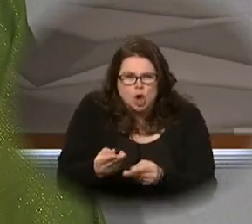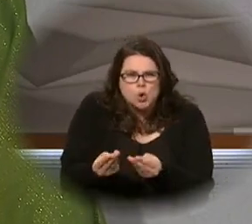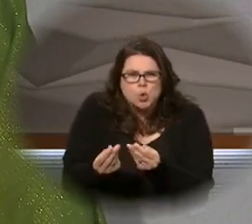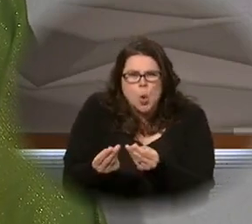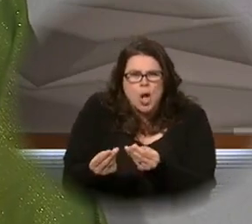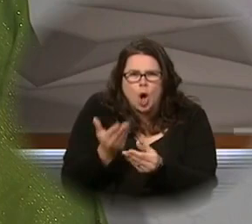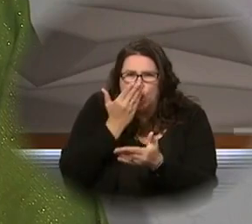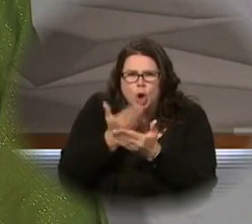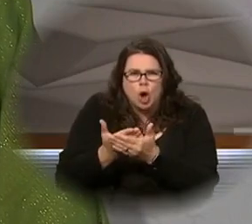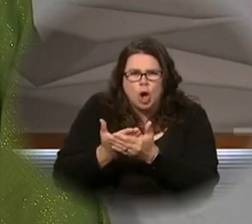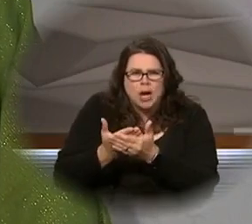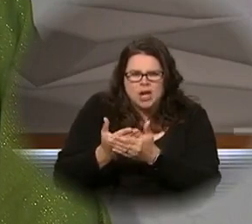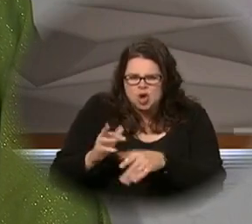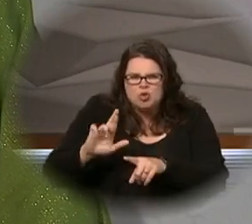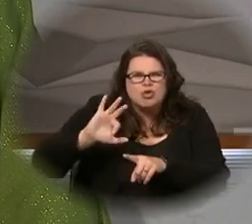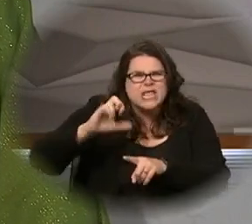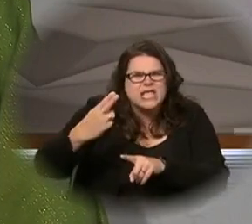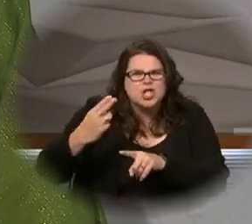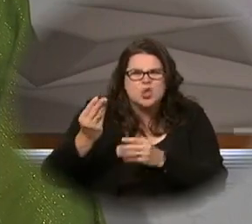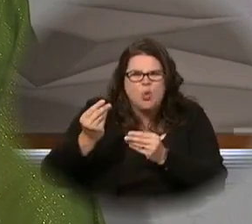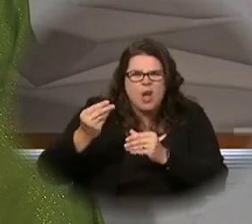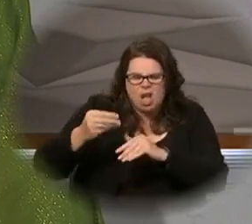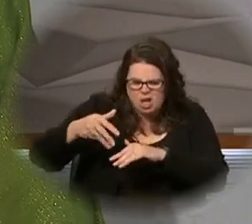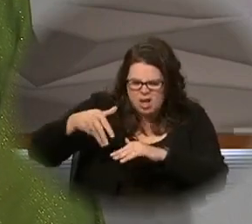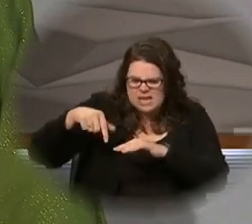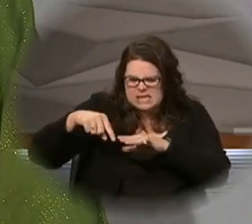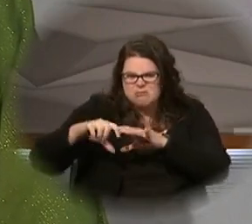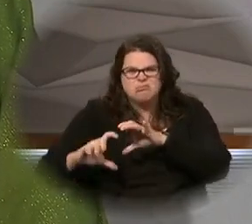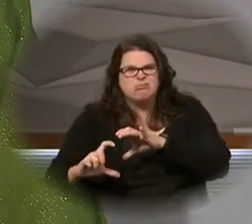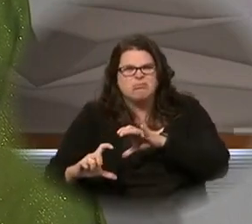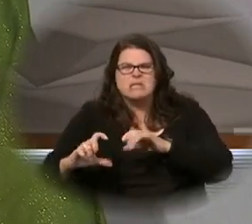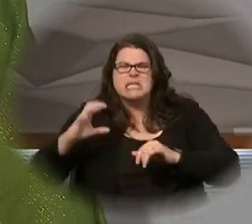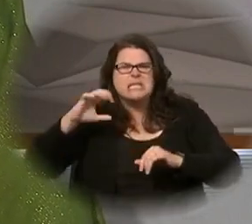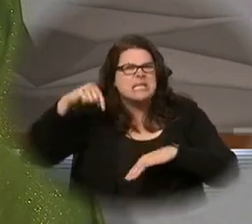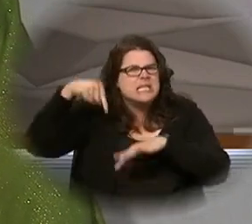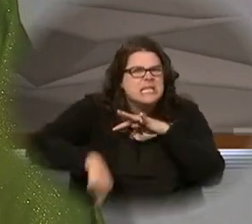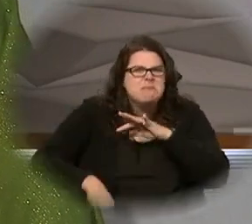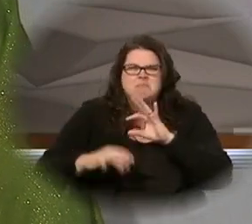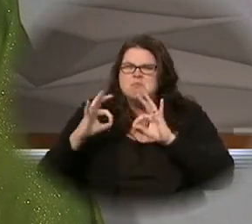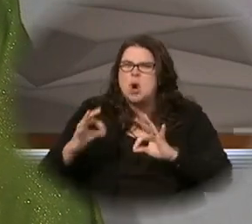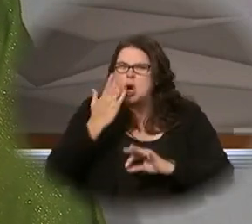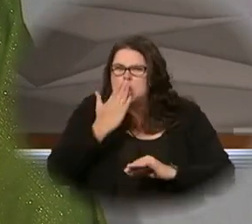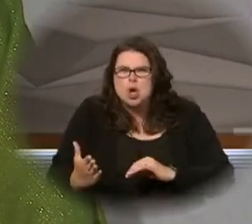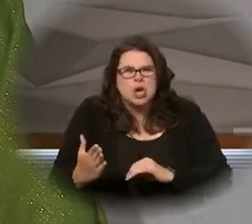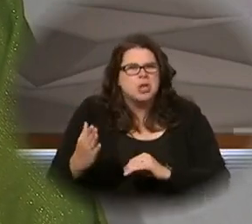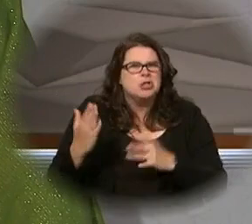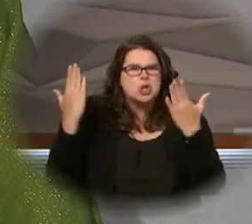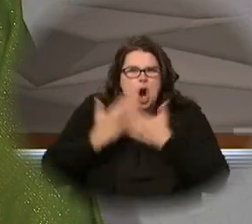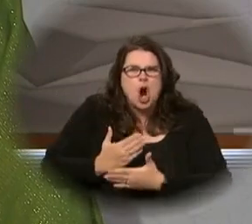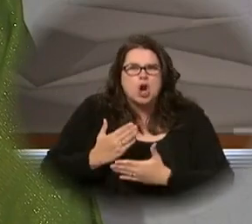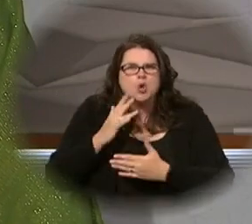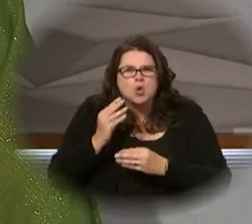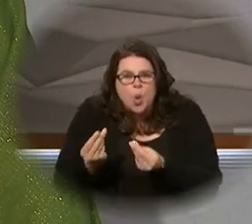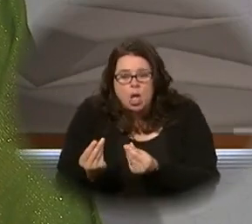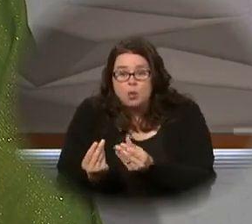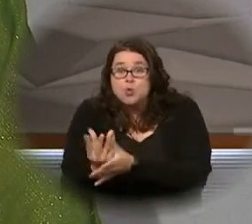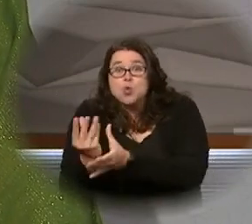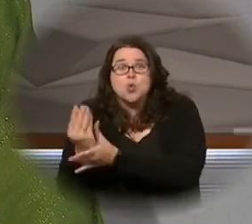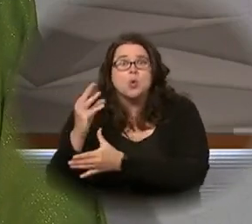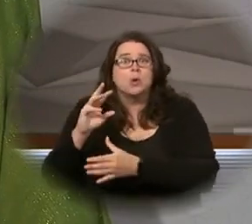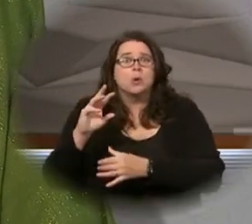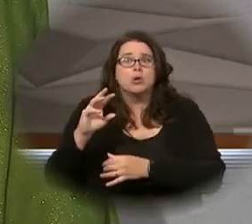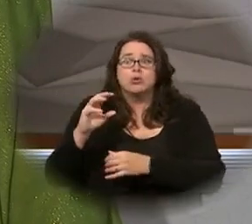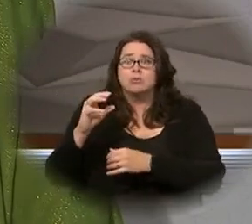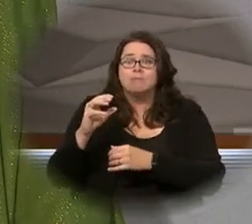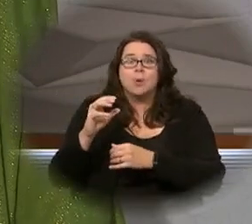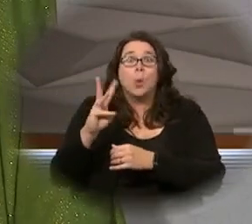good soil that became productive, that grew grain, that grew the wheat. And the goodness of it says at the end